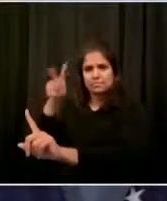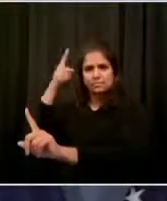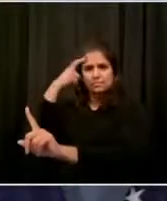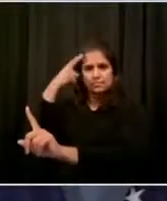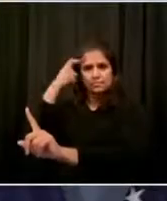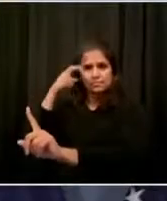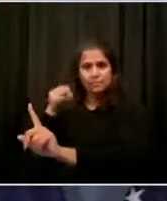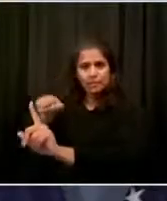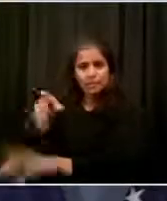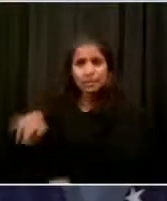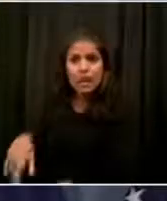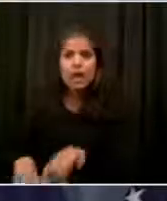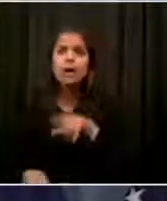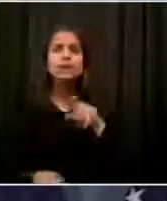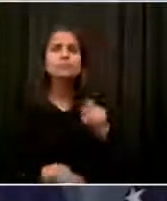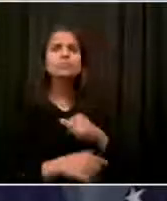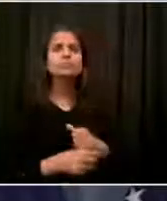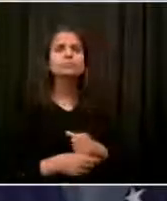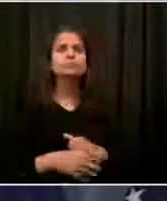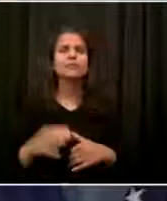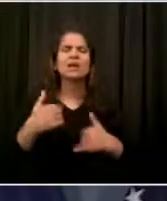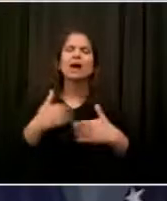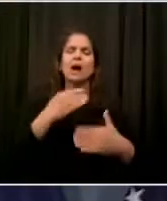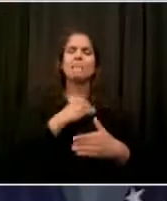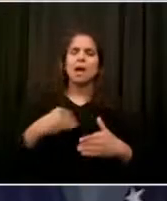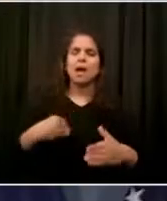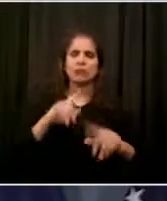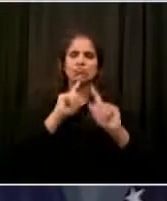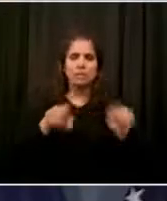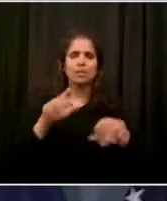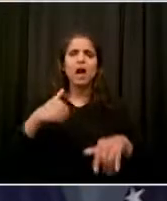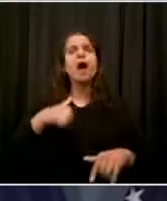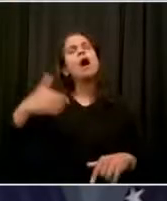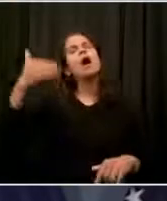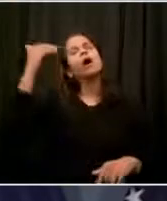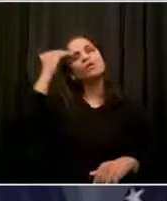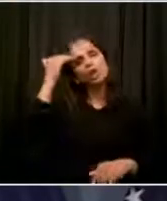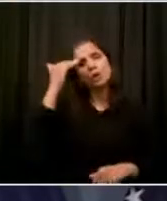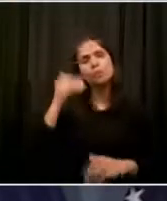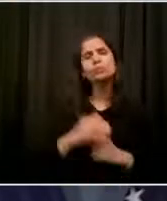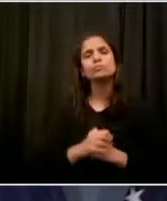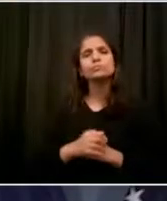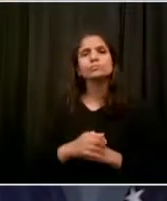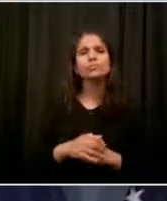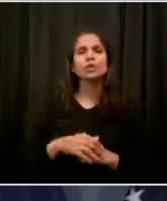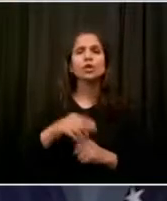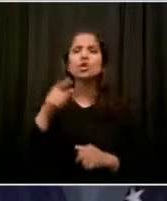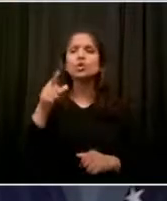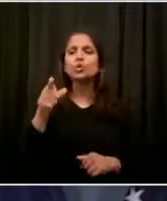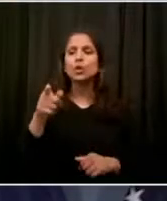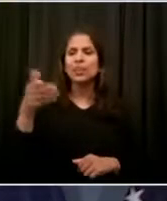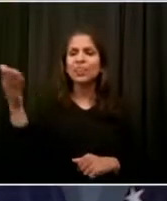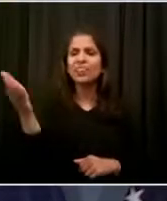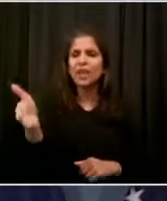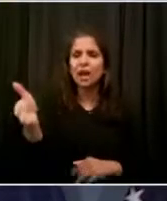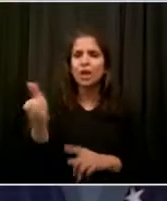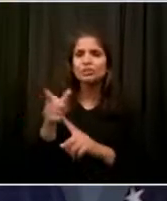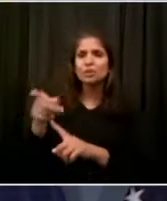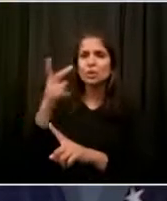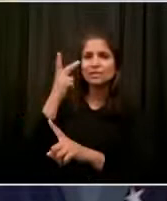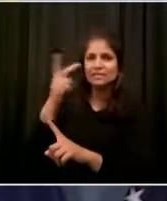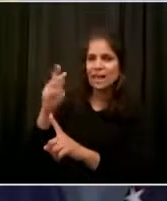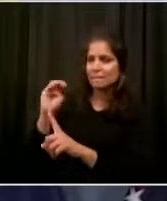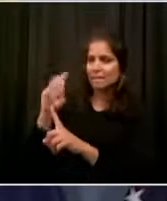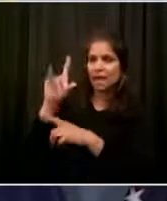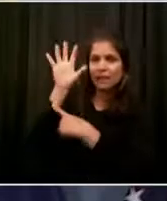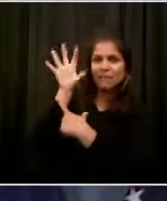The problem during the whole sequence, those nine or ten days, was that violence was introduced into our protests in